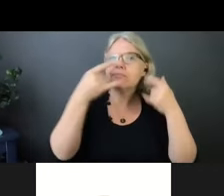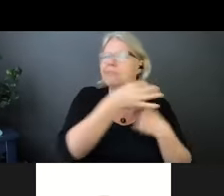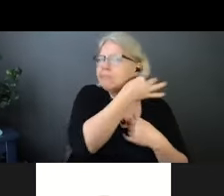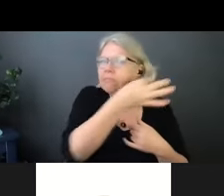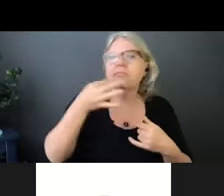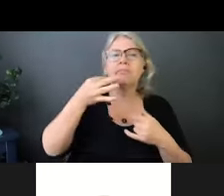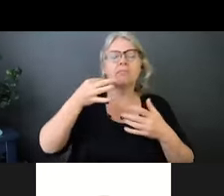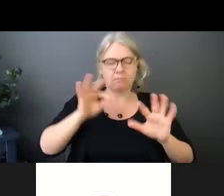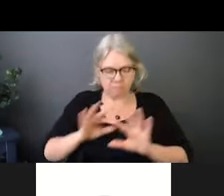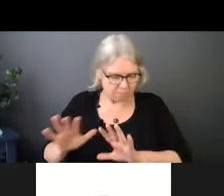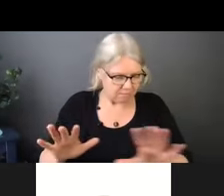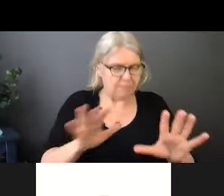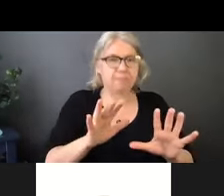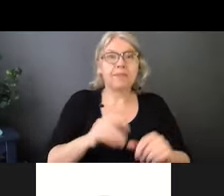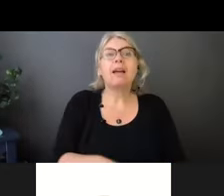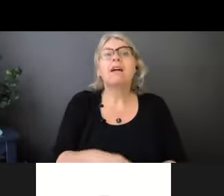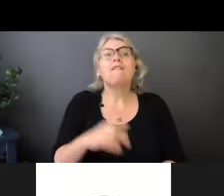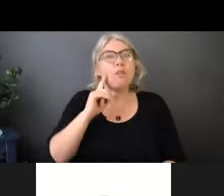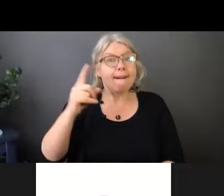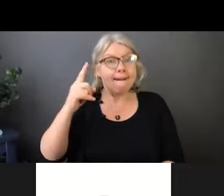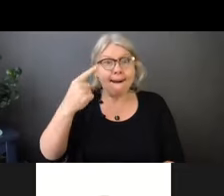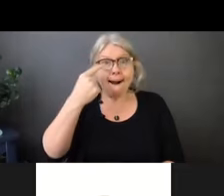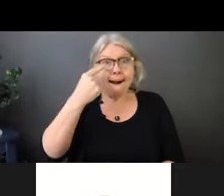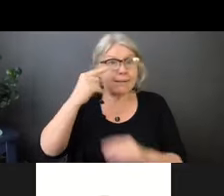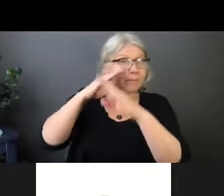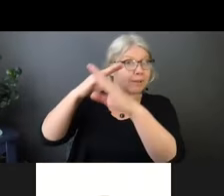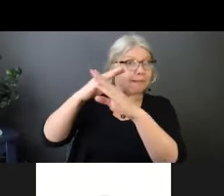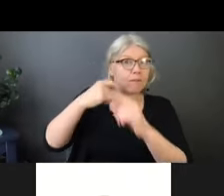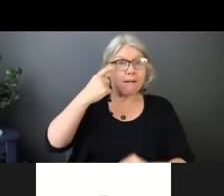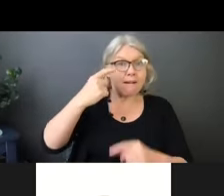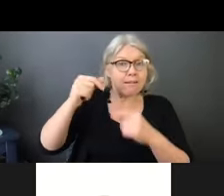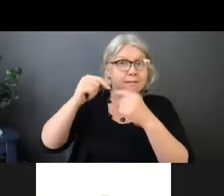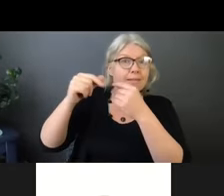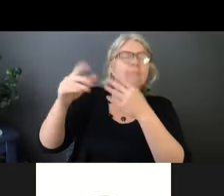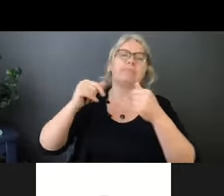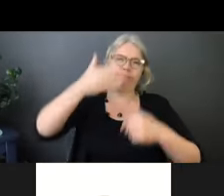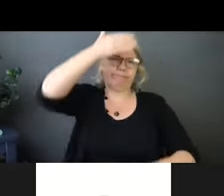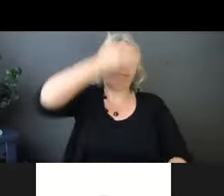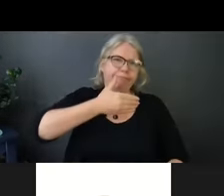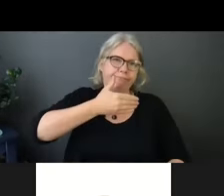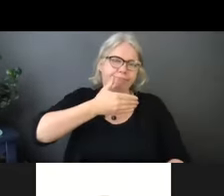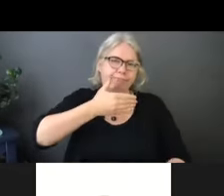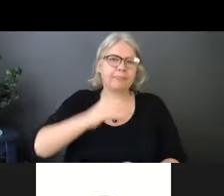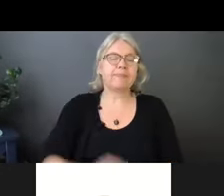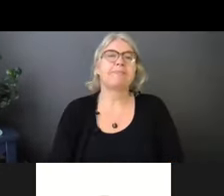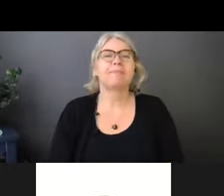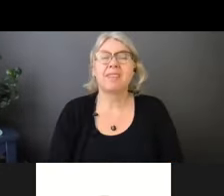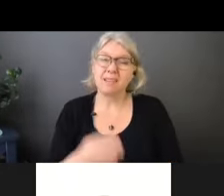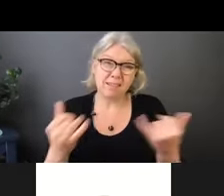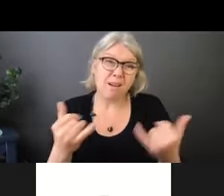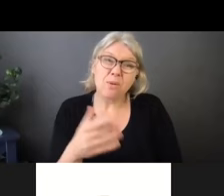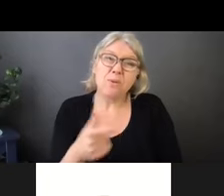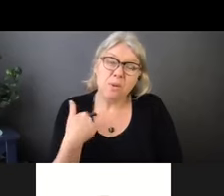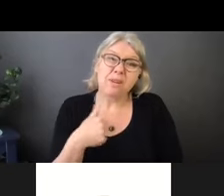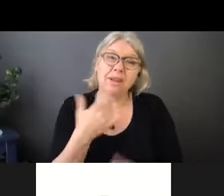Goggles and face shields protect our eyes. And again, public health is saying, you know, as John said earlier, we are in our third wave and a separate